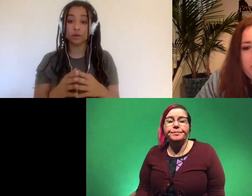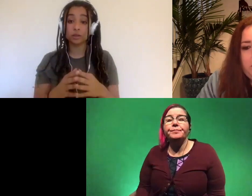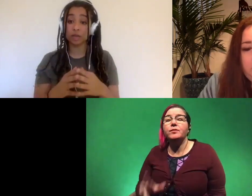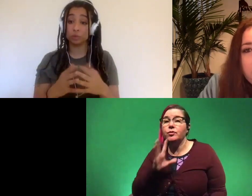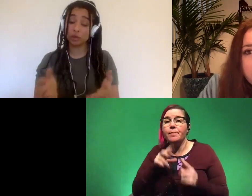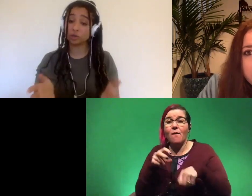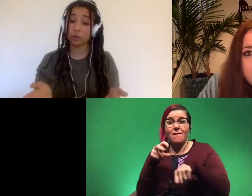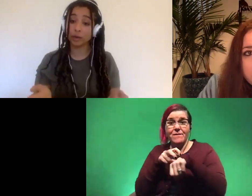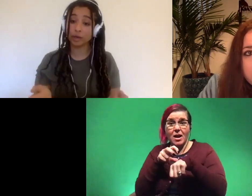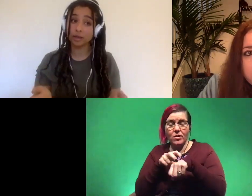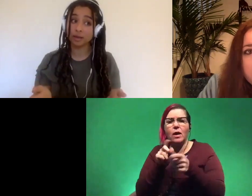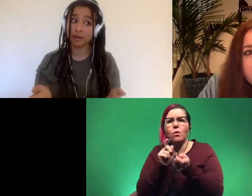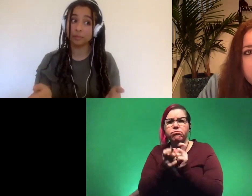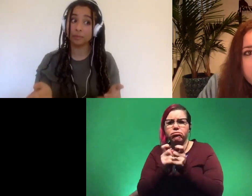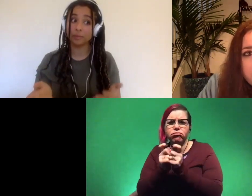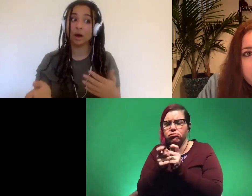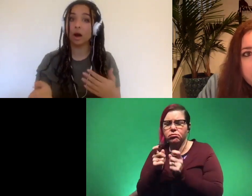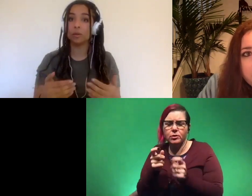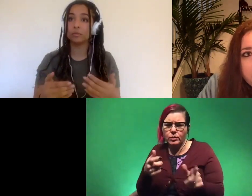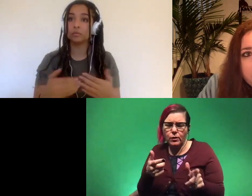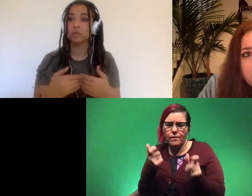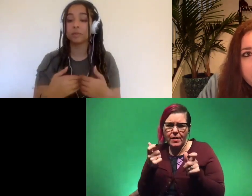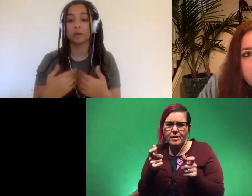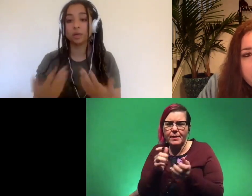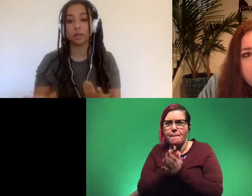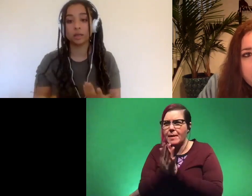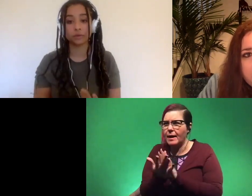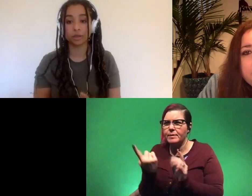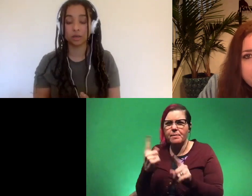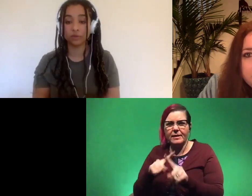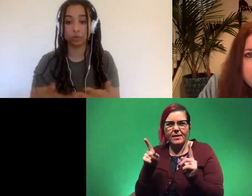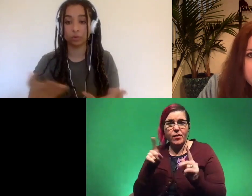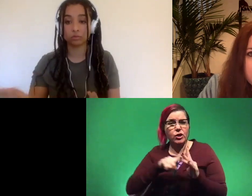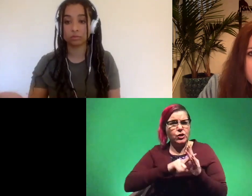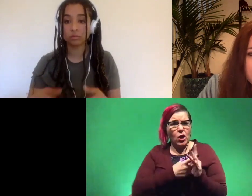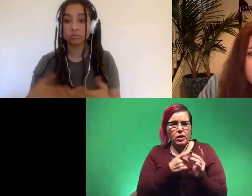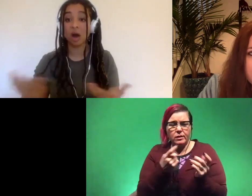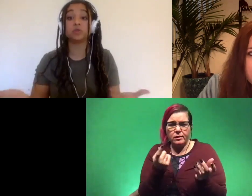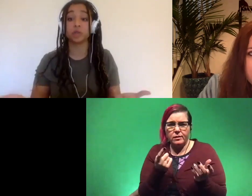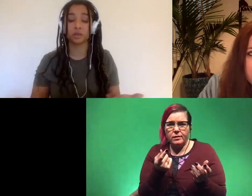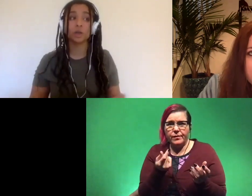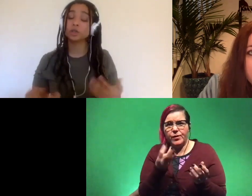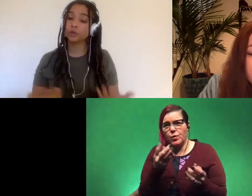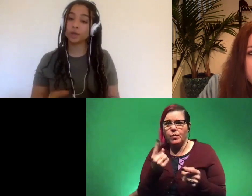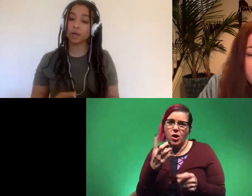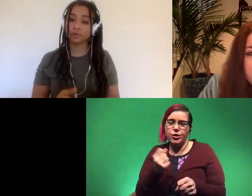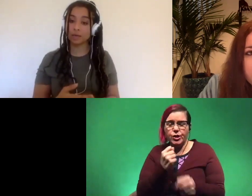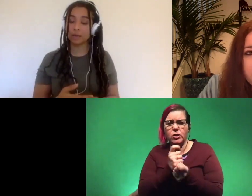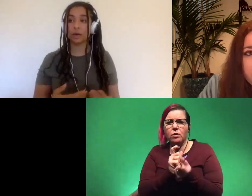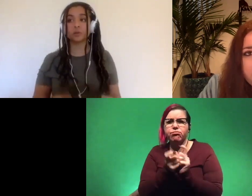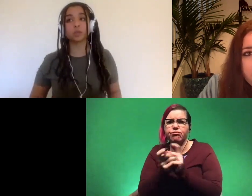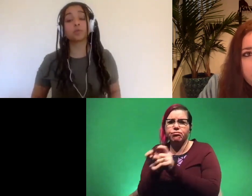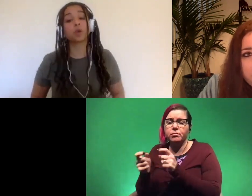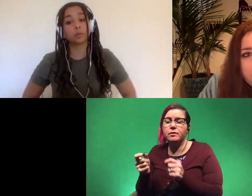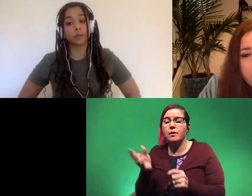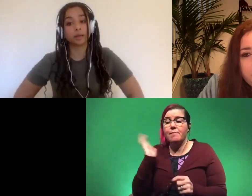viruses actually mutate so quickly that they become something completely different in a few hundred years so if you're thinking from the time of